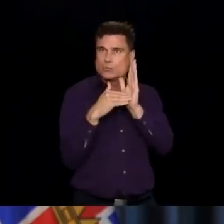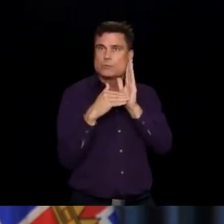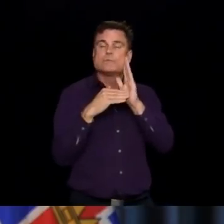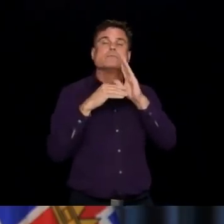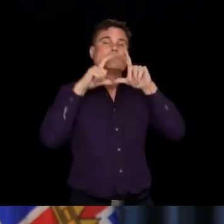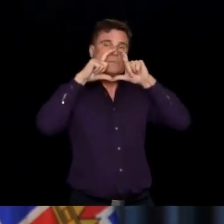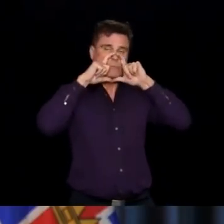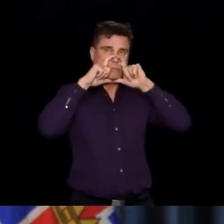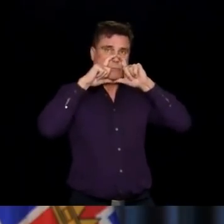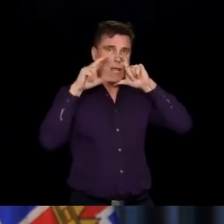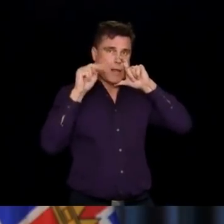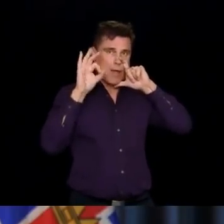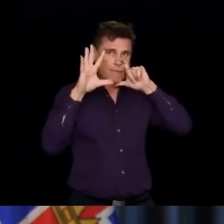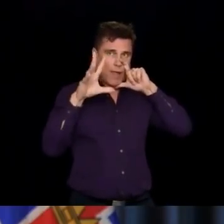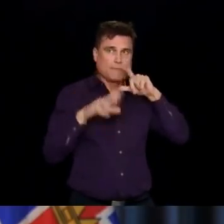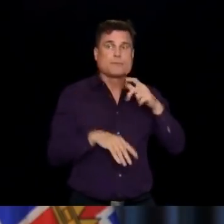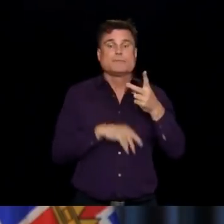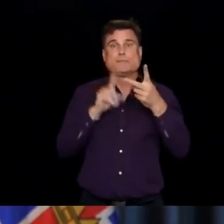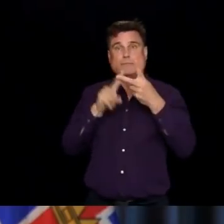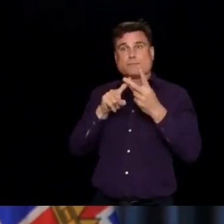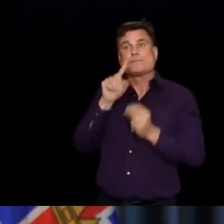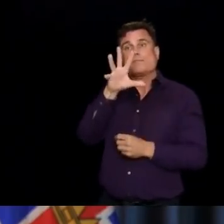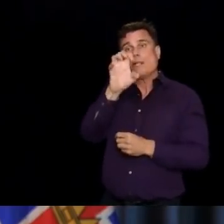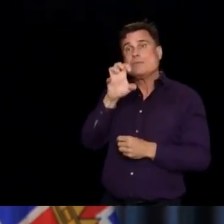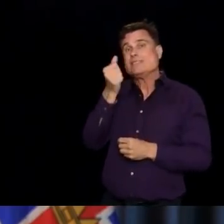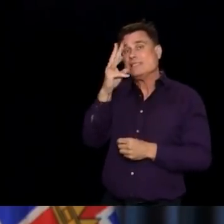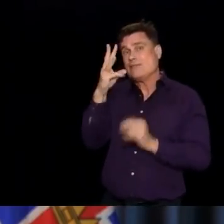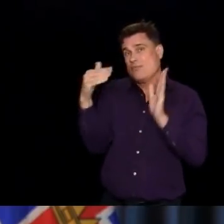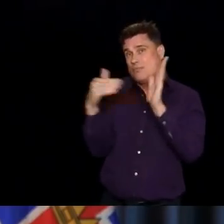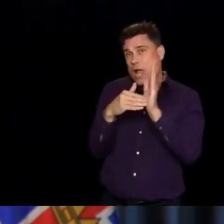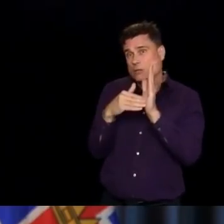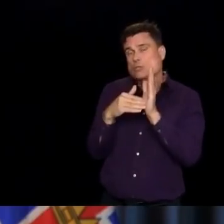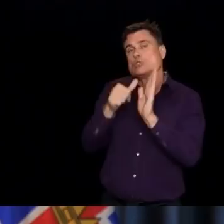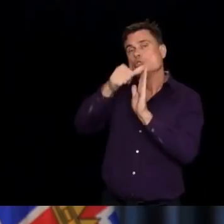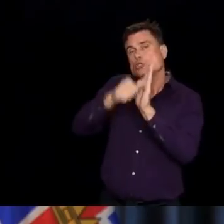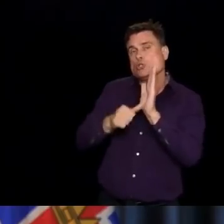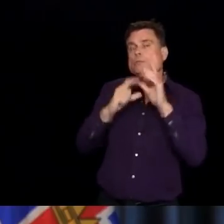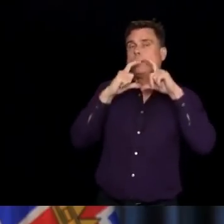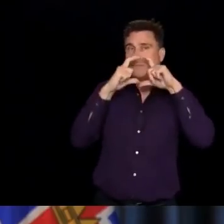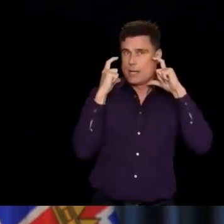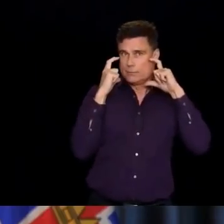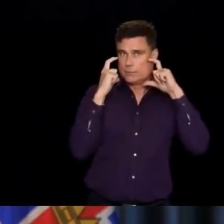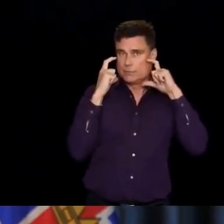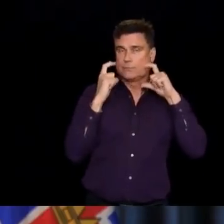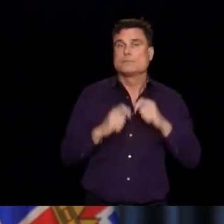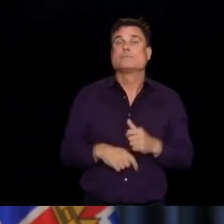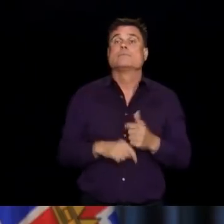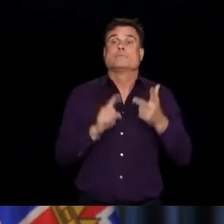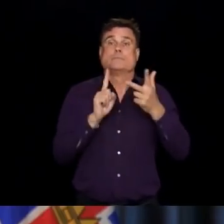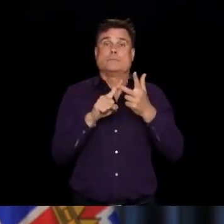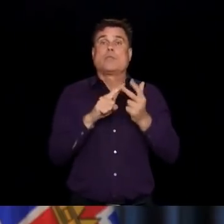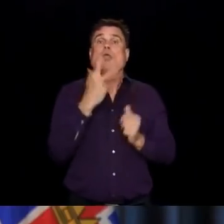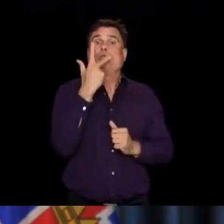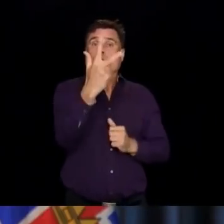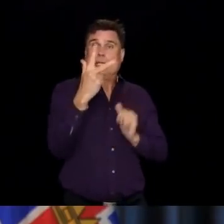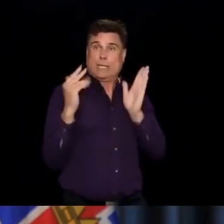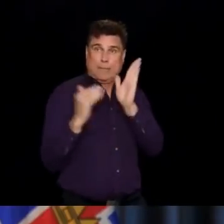or equivalent respirators, 516,250 surgical or procedure masks, 3